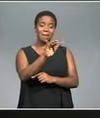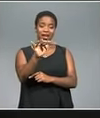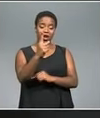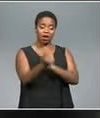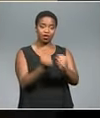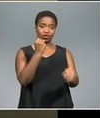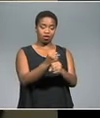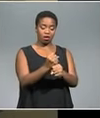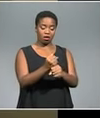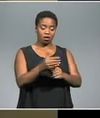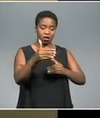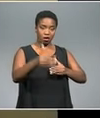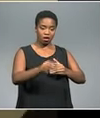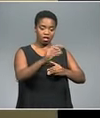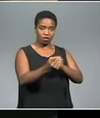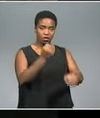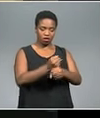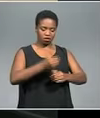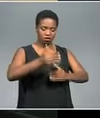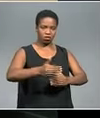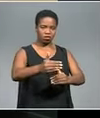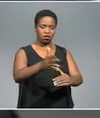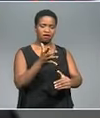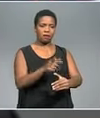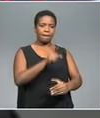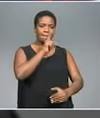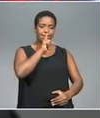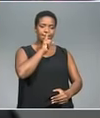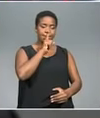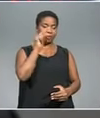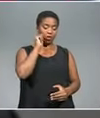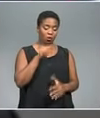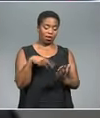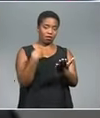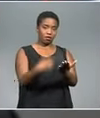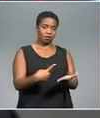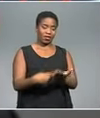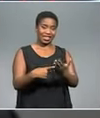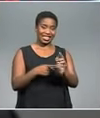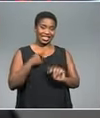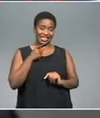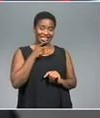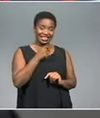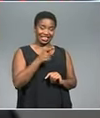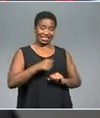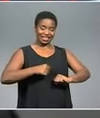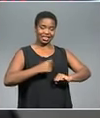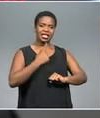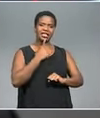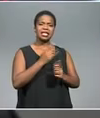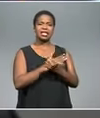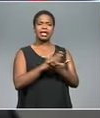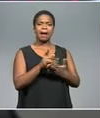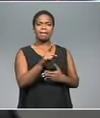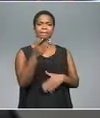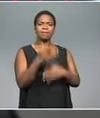year over three years in exchange for his silence. During the conversation, the former BOSASA COO refers to some